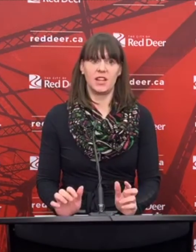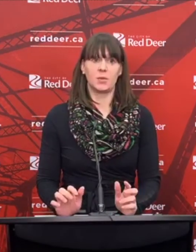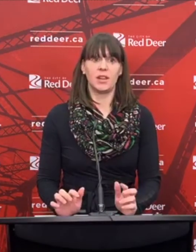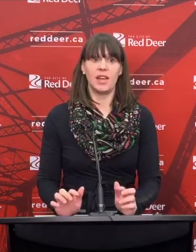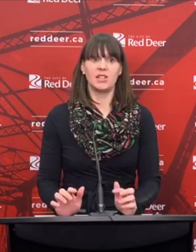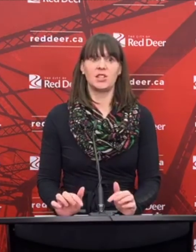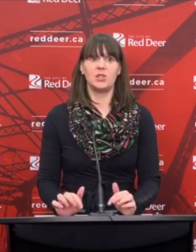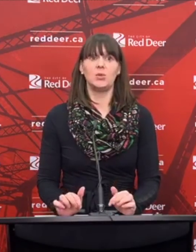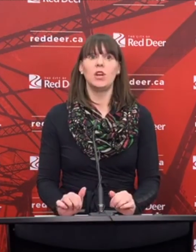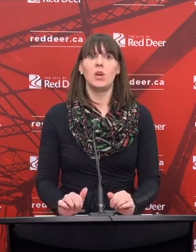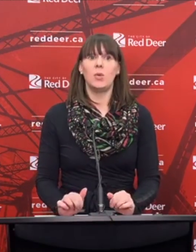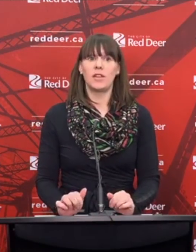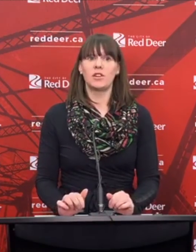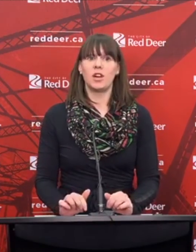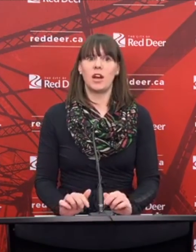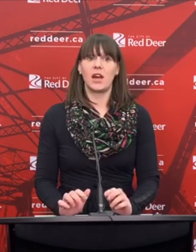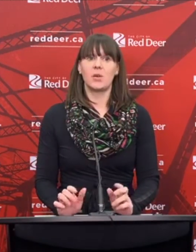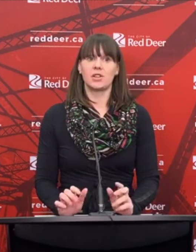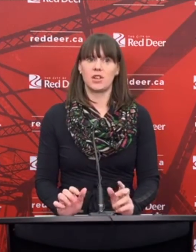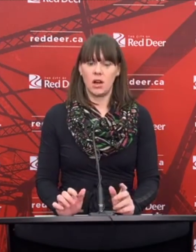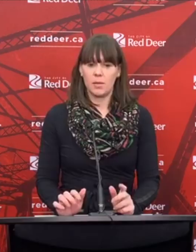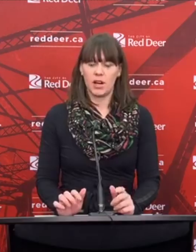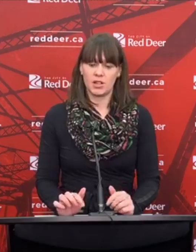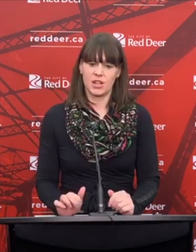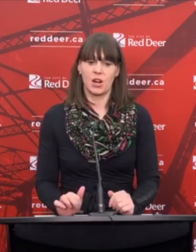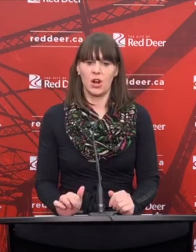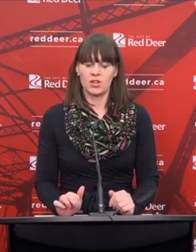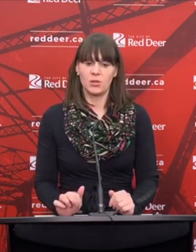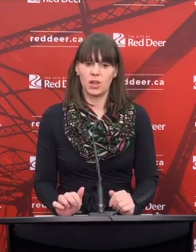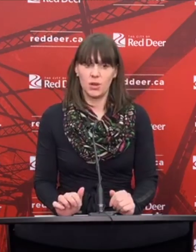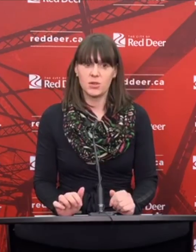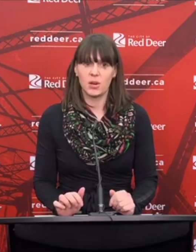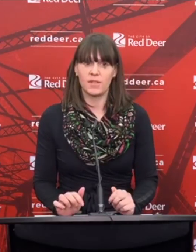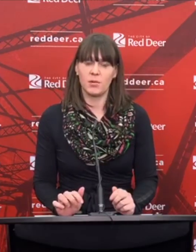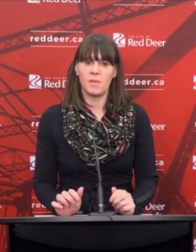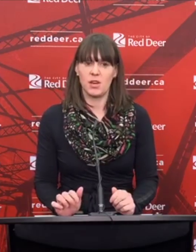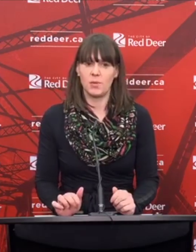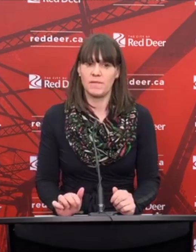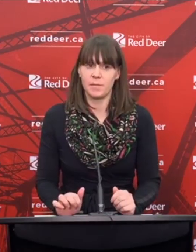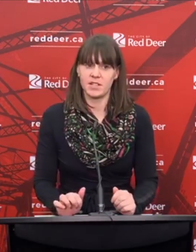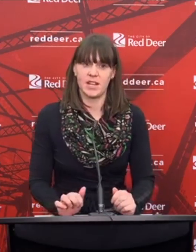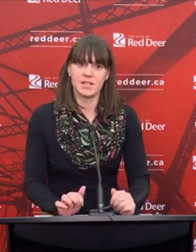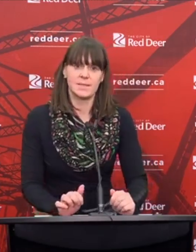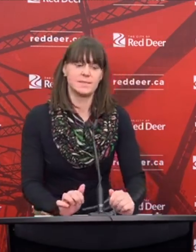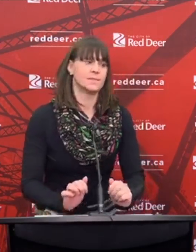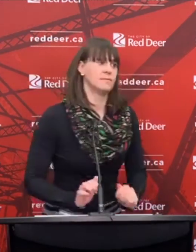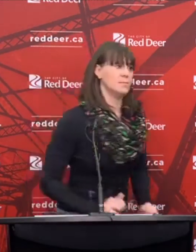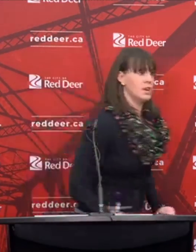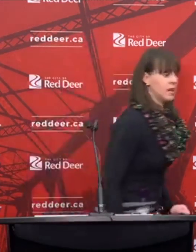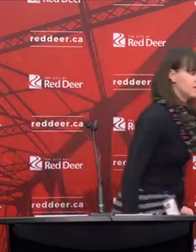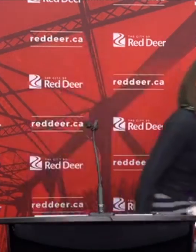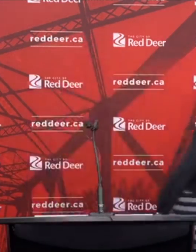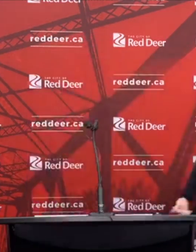times this evening relates to whether or not our dog parks are also closed or if they remain open for business.